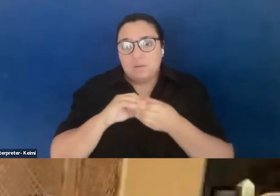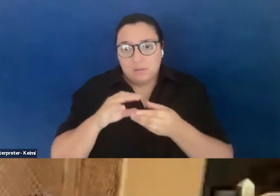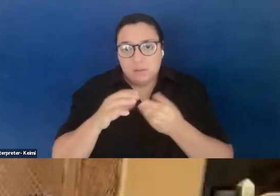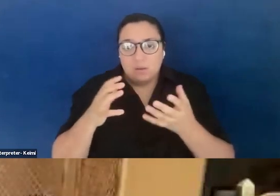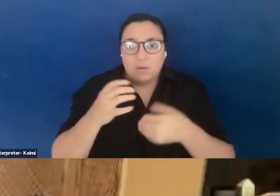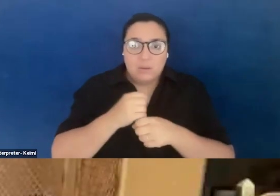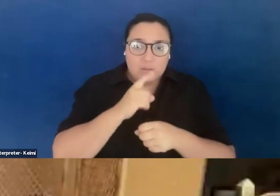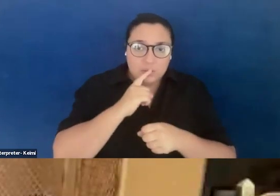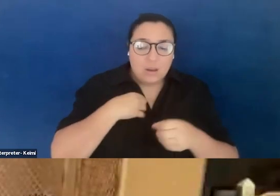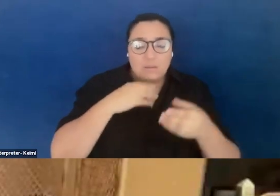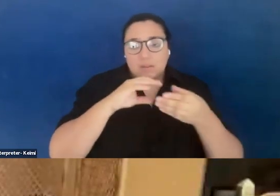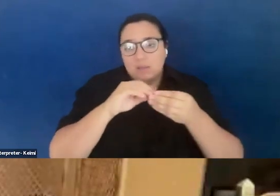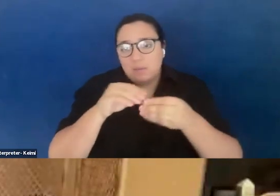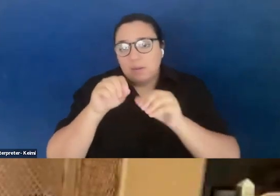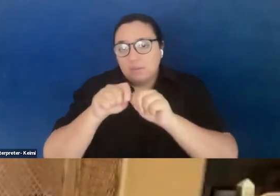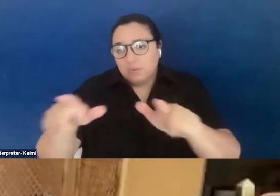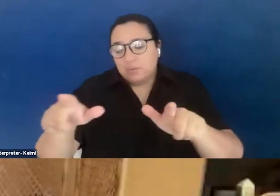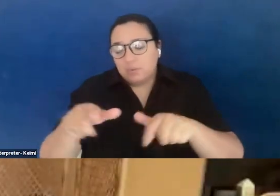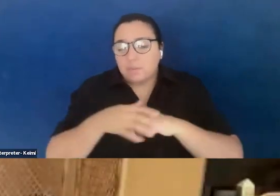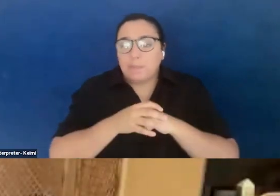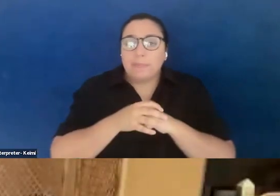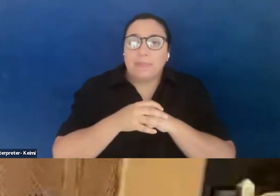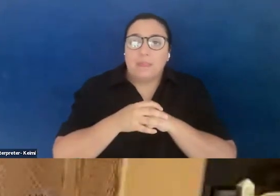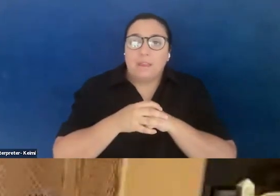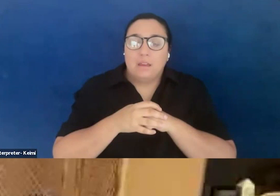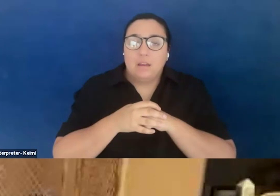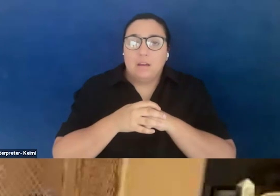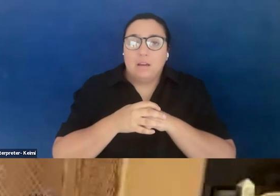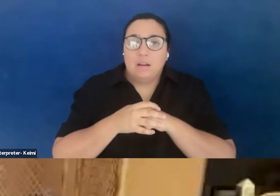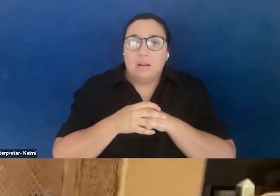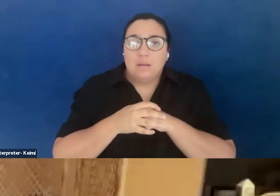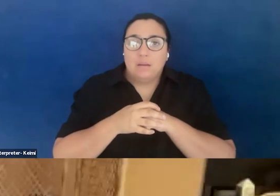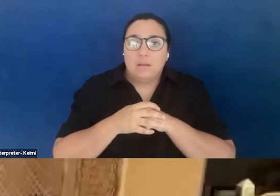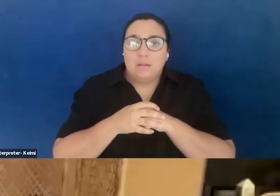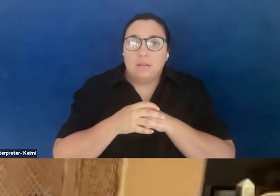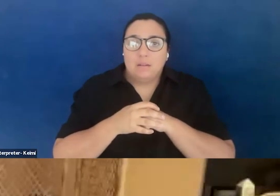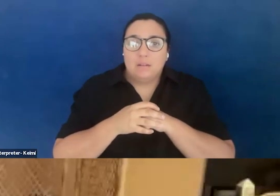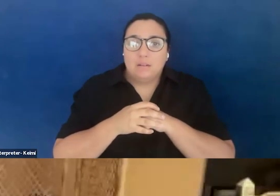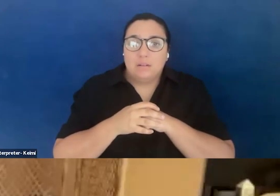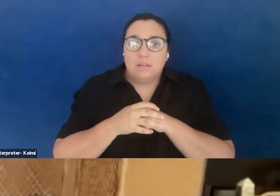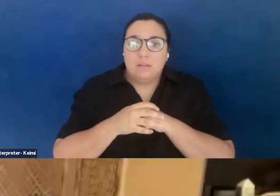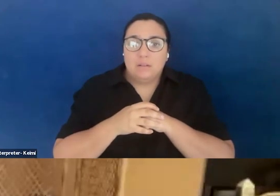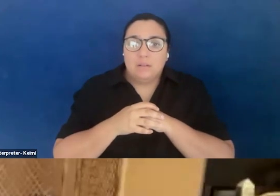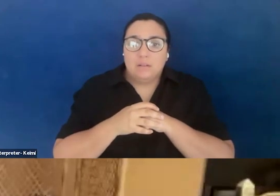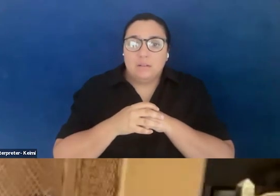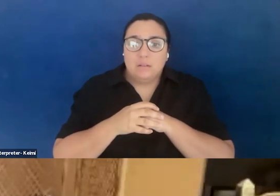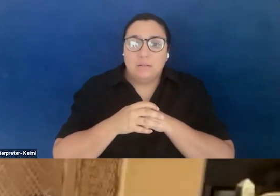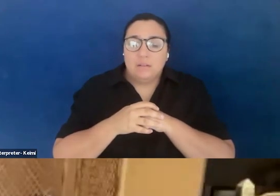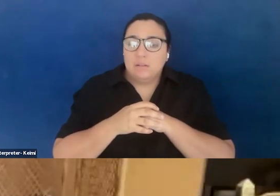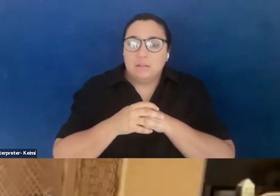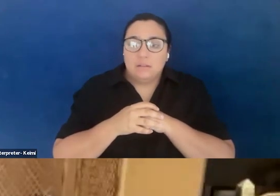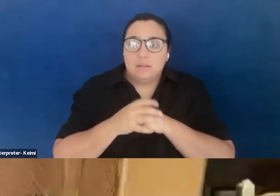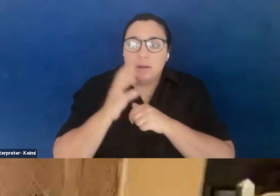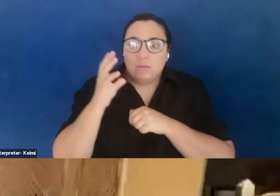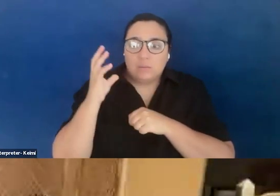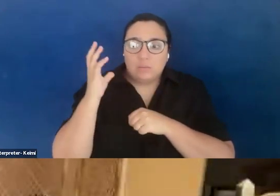put out a statement, I want to, you know, let's do this. And they were so beautiful, but beautiful about it